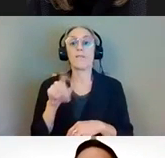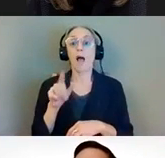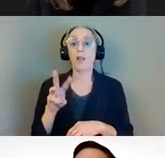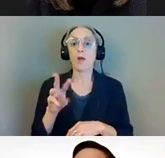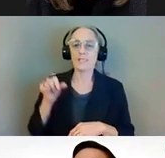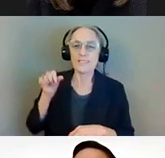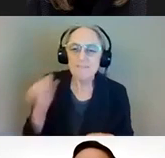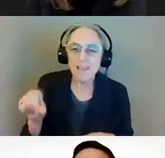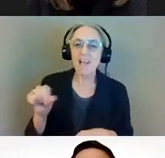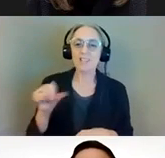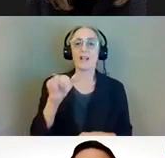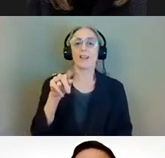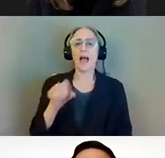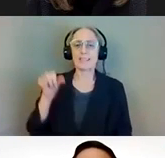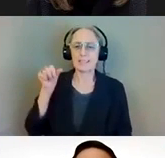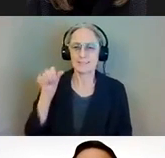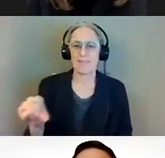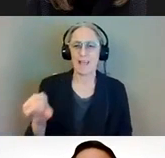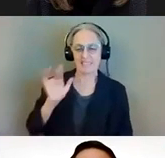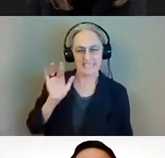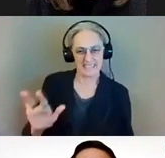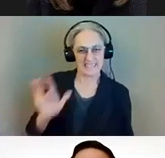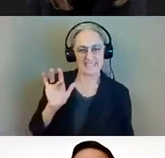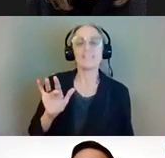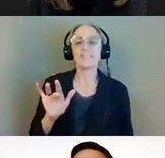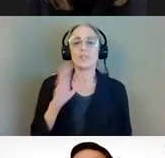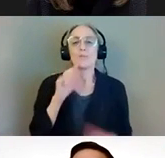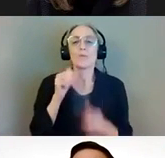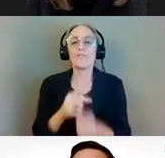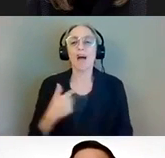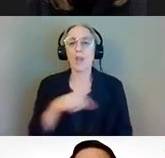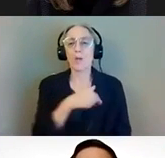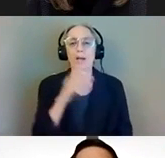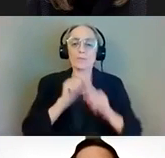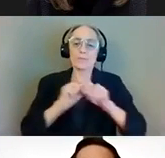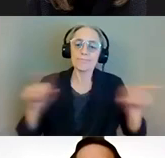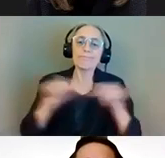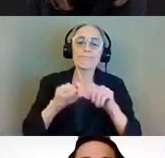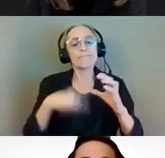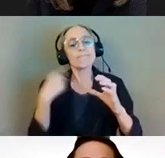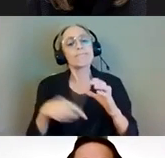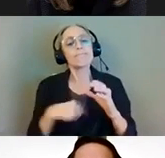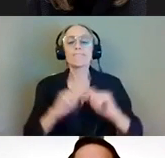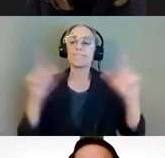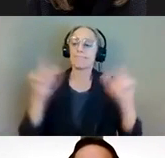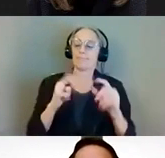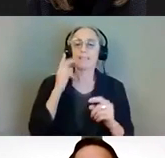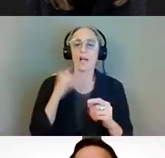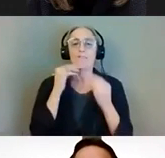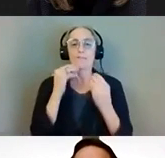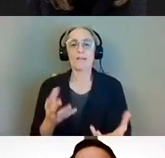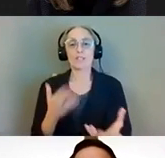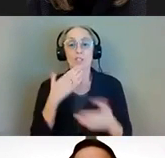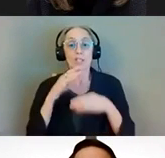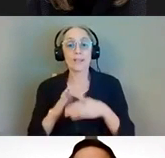button and just follow what we have to say you'll see a lot of good content and uh very informational content too um so